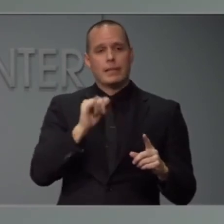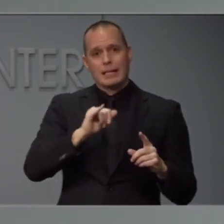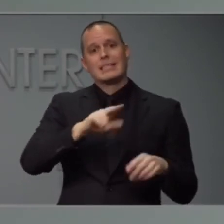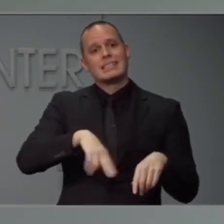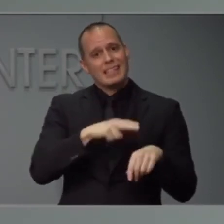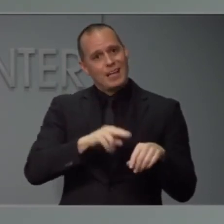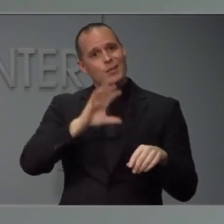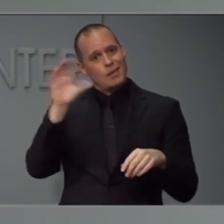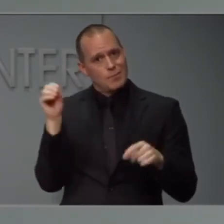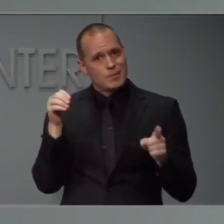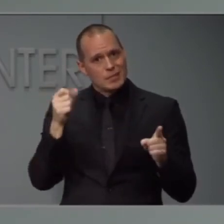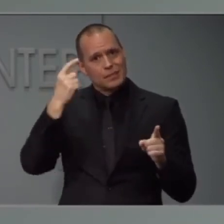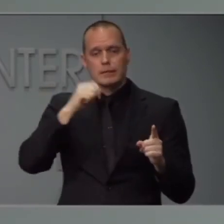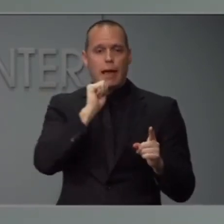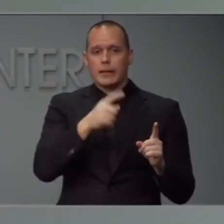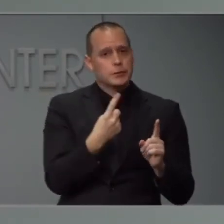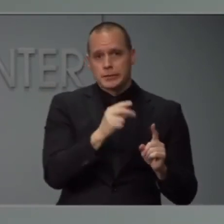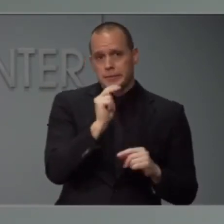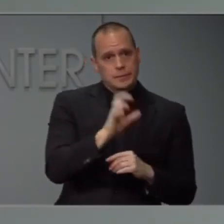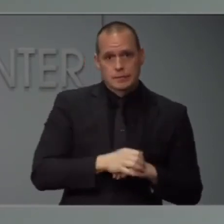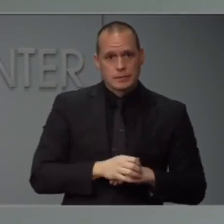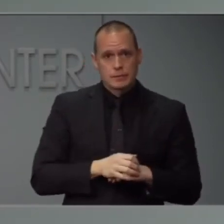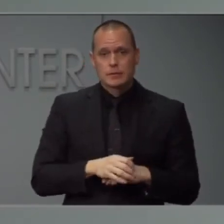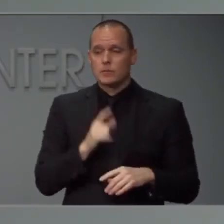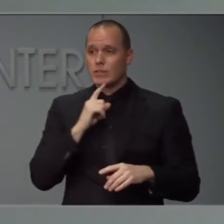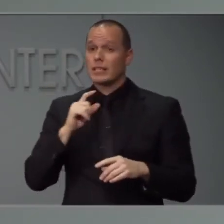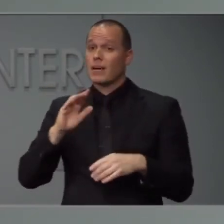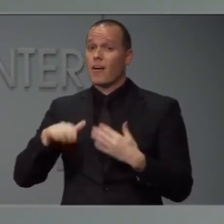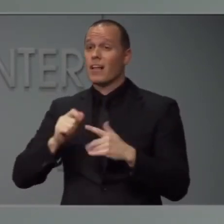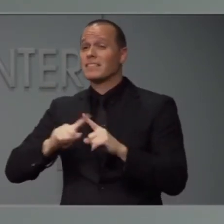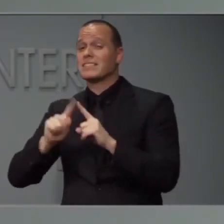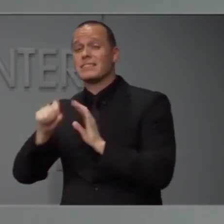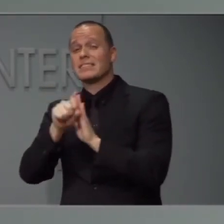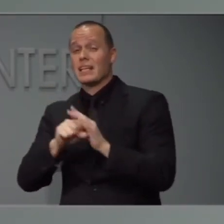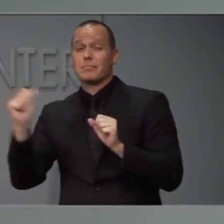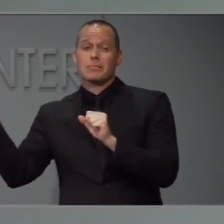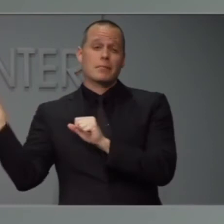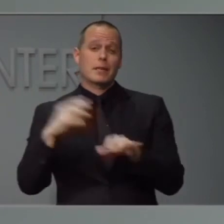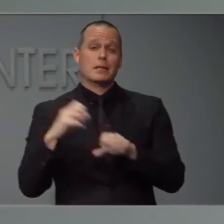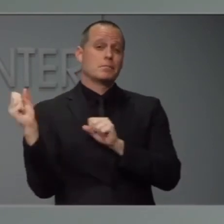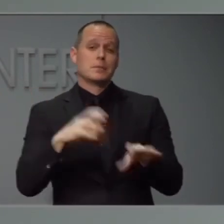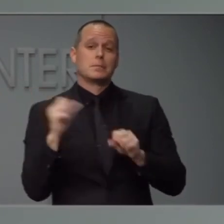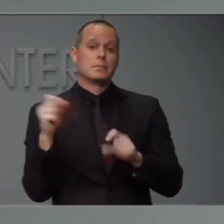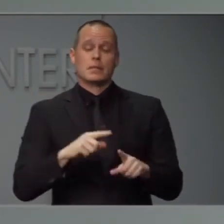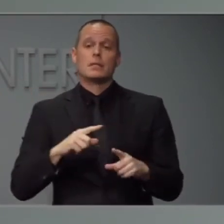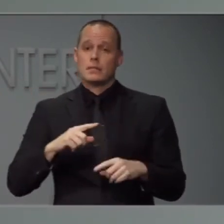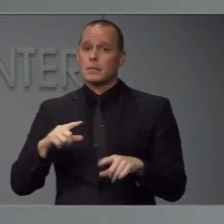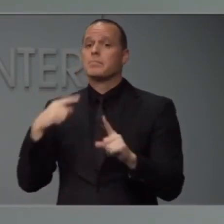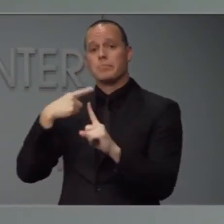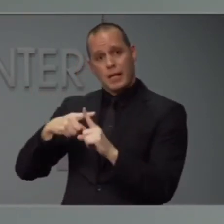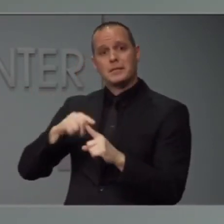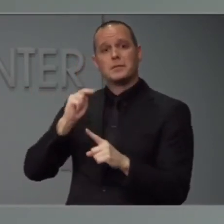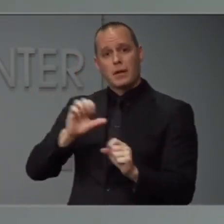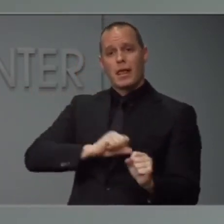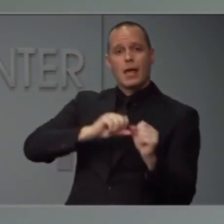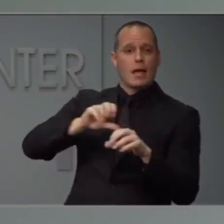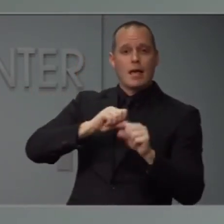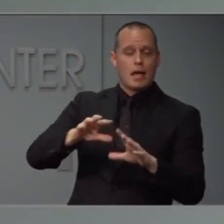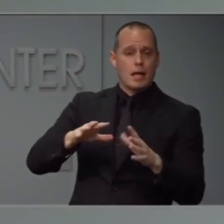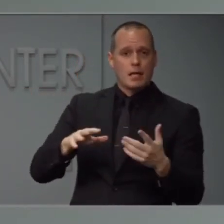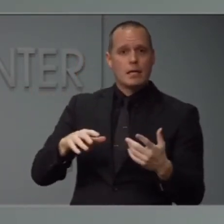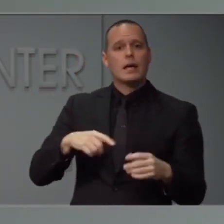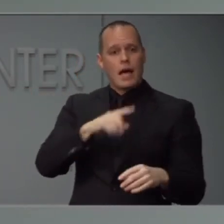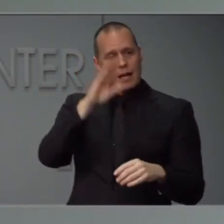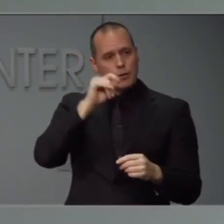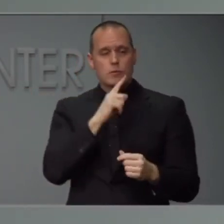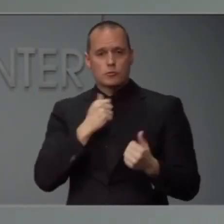over the country and in addition to what's coming from North Carolina. And so we know that they're working on throughput and